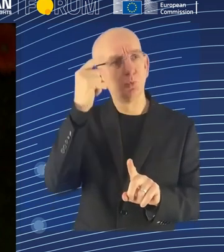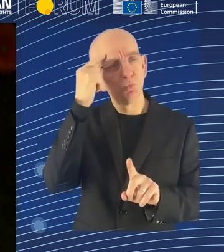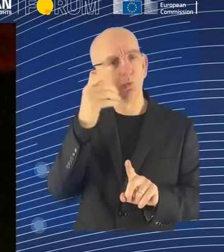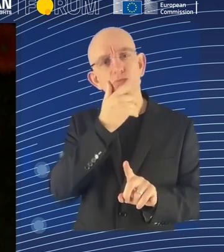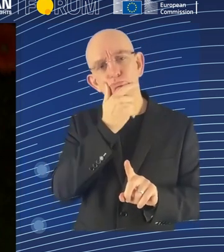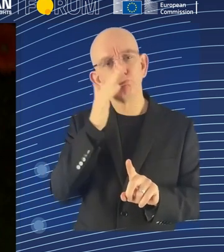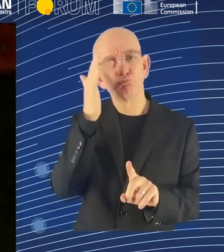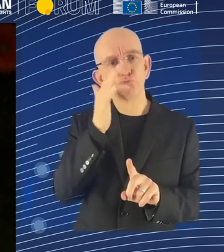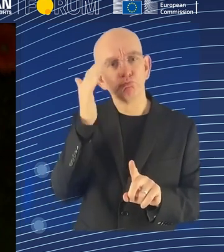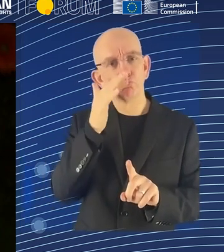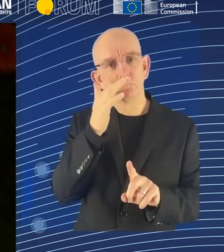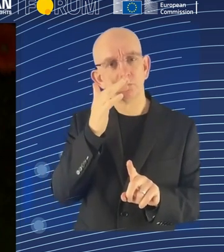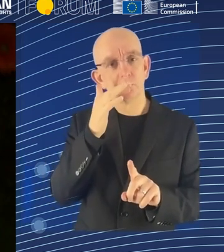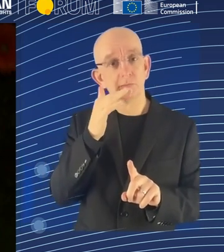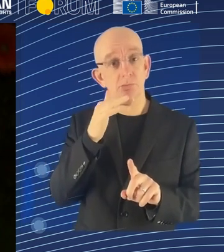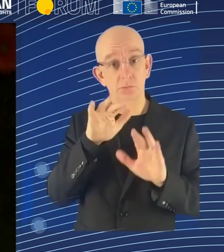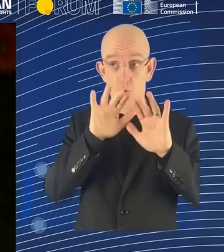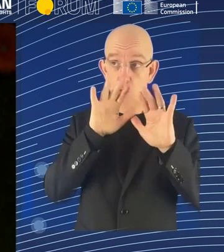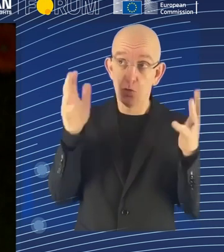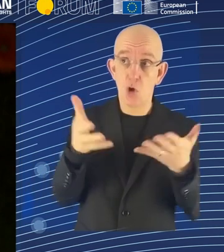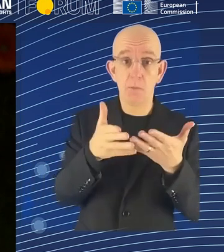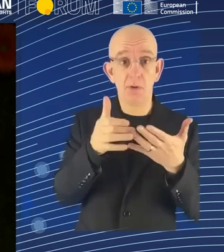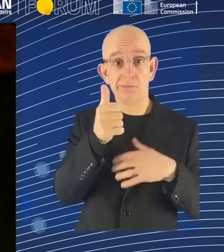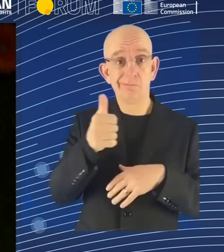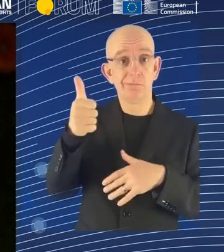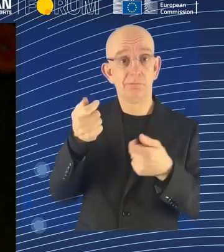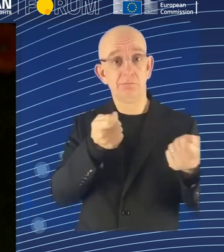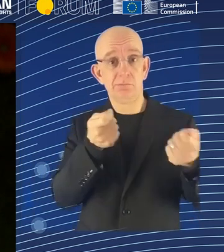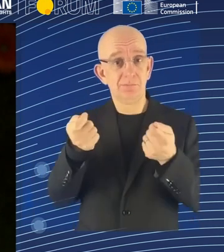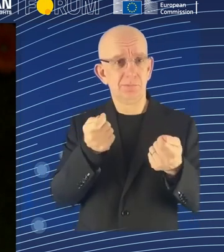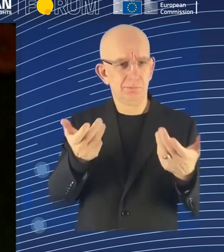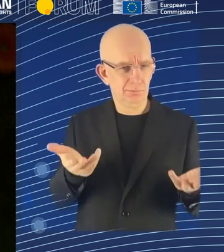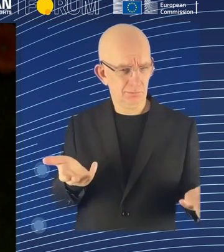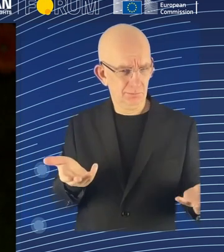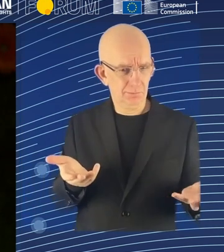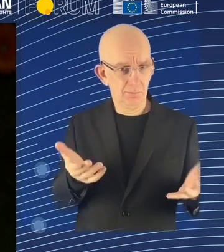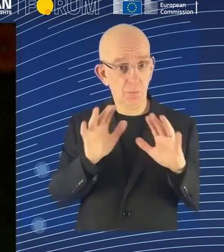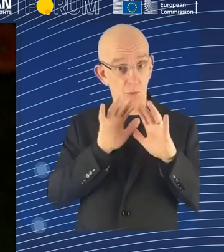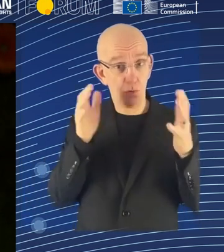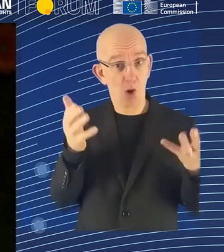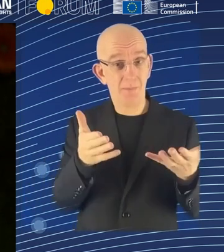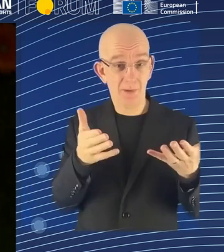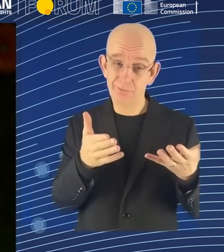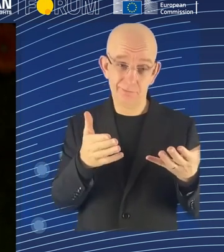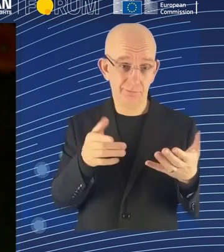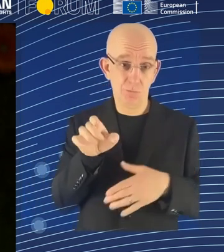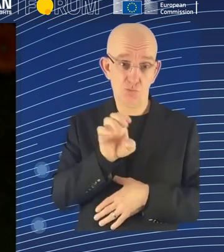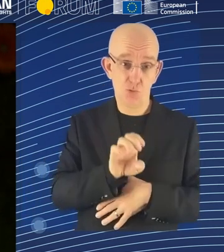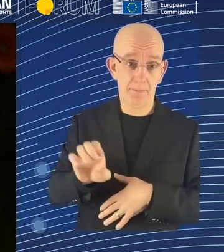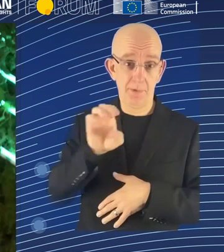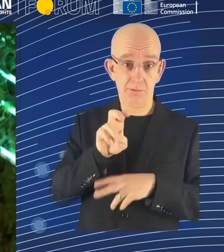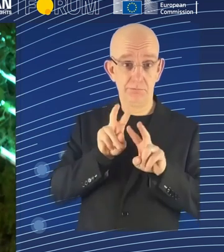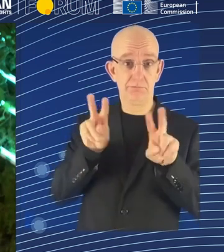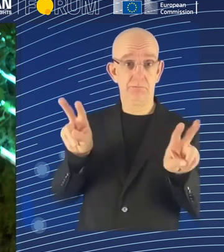Bruxelles effect, as a European citizen, I think that we have responsibility in kind of taking into consideration this